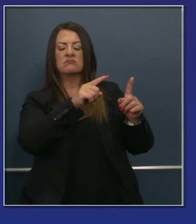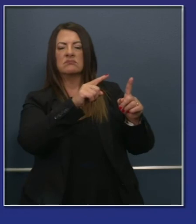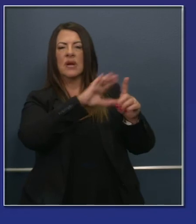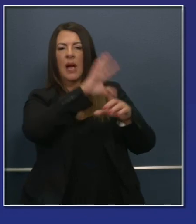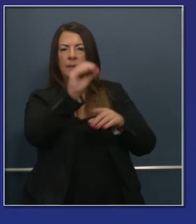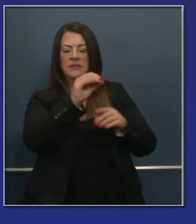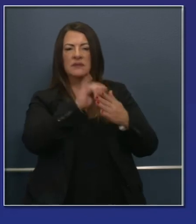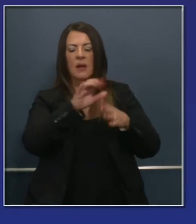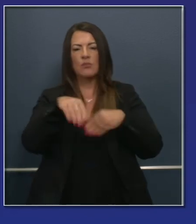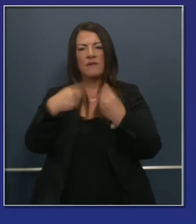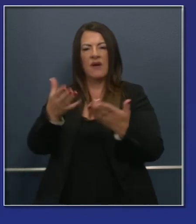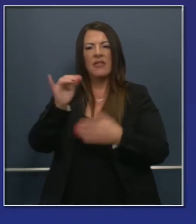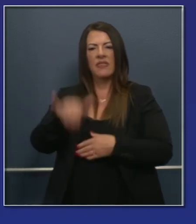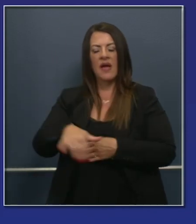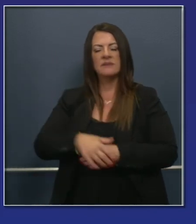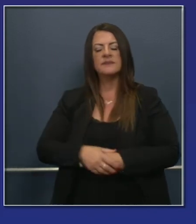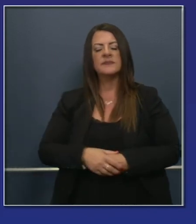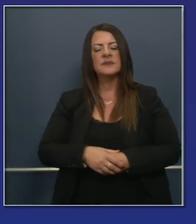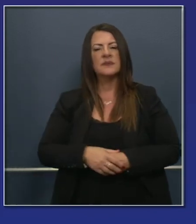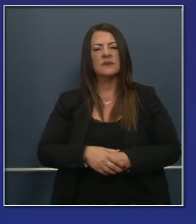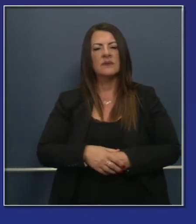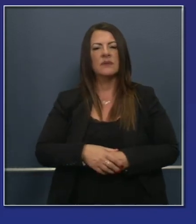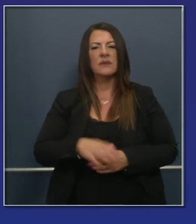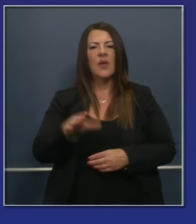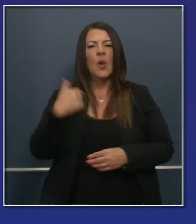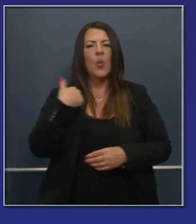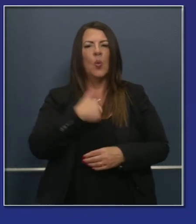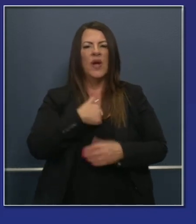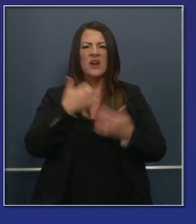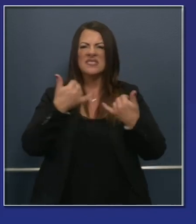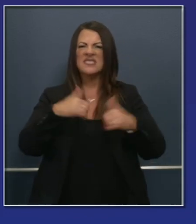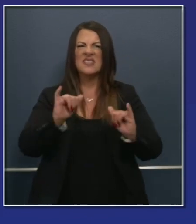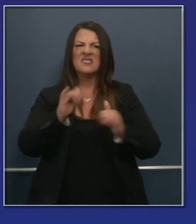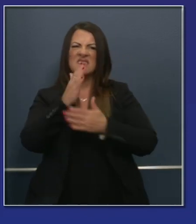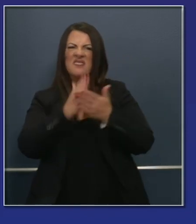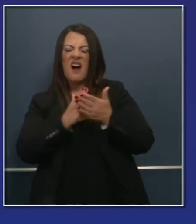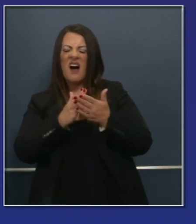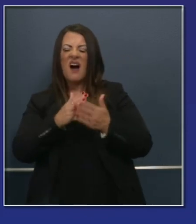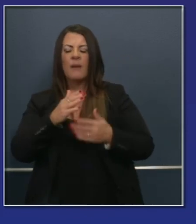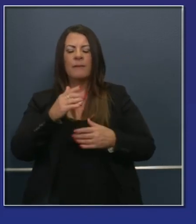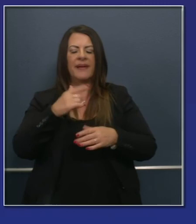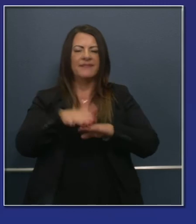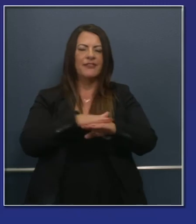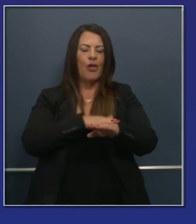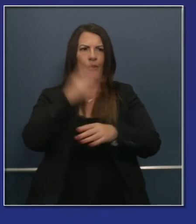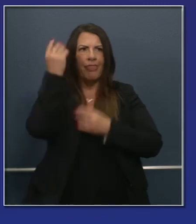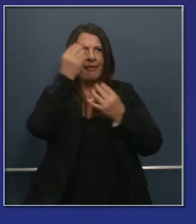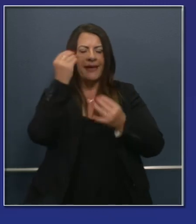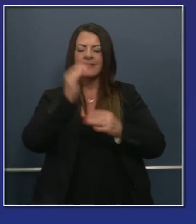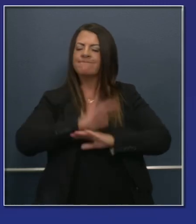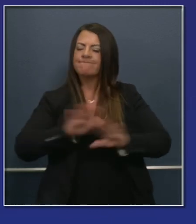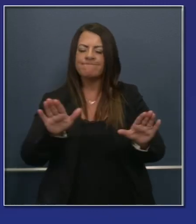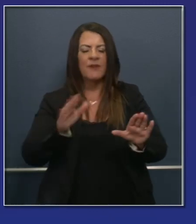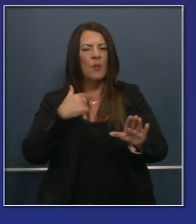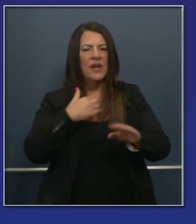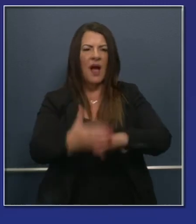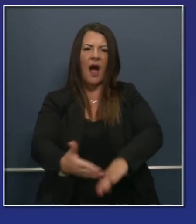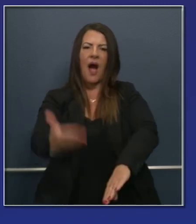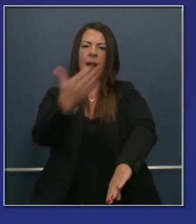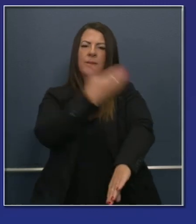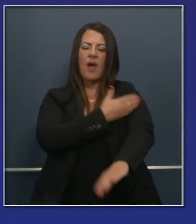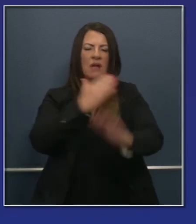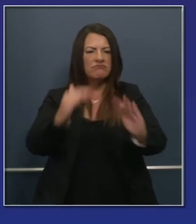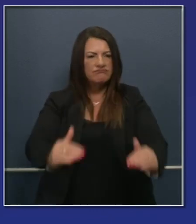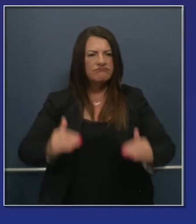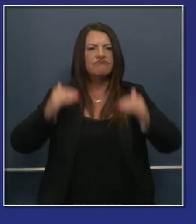was conceived in a world that no longer exists. We're still in sort of the dial-up mode in some of our thinking. And so we're going to be upgrading their work and